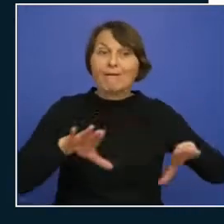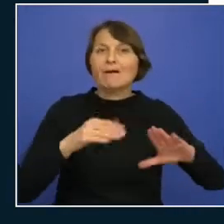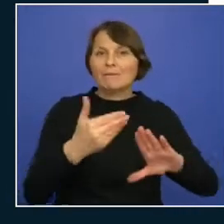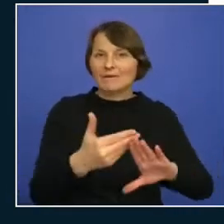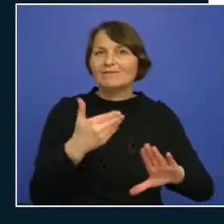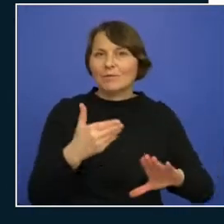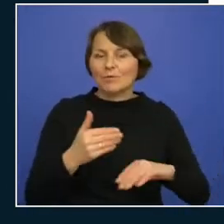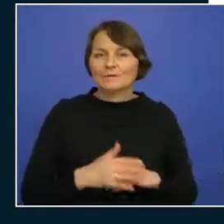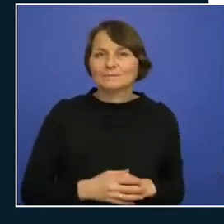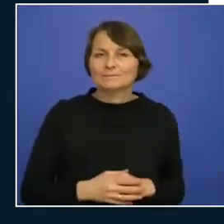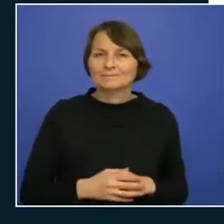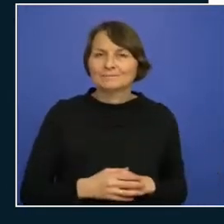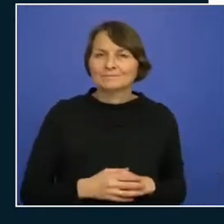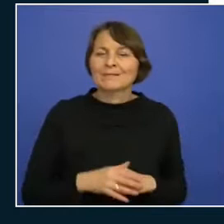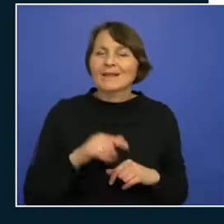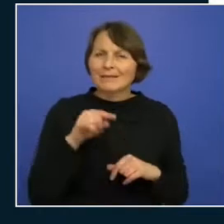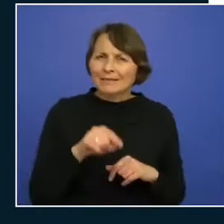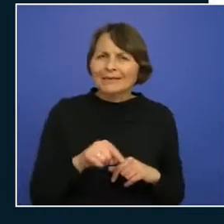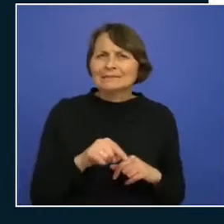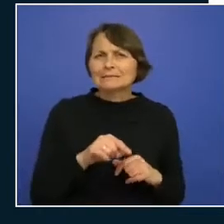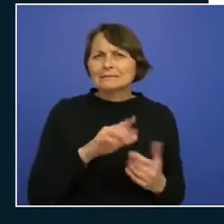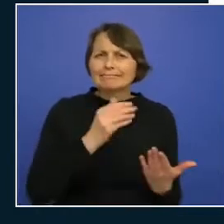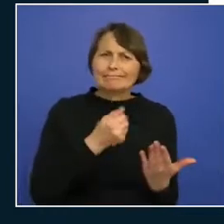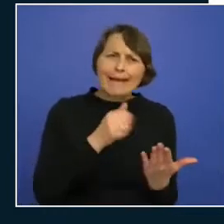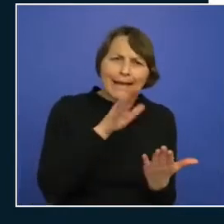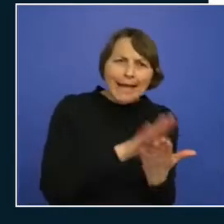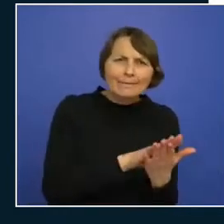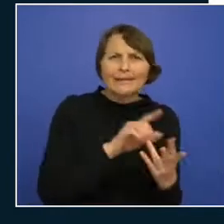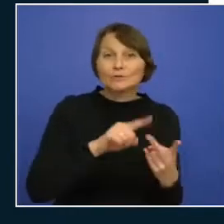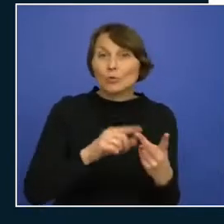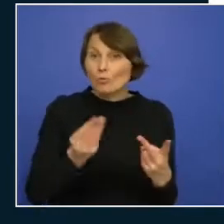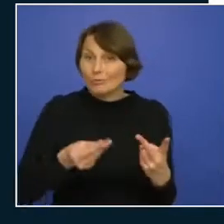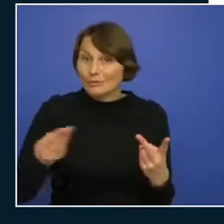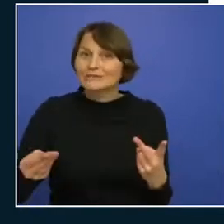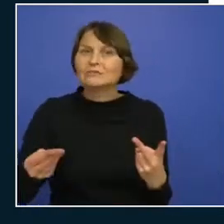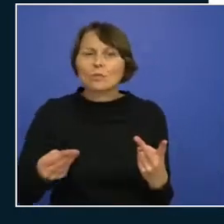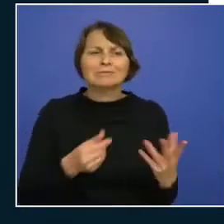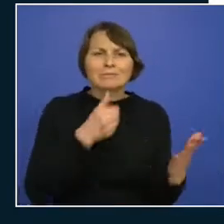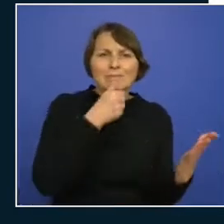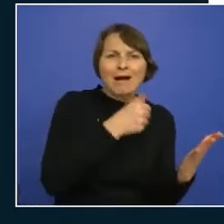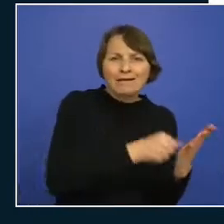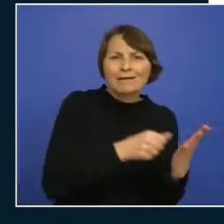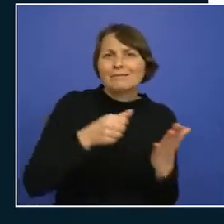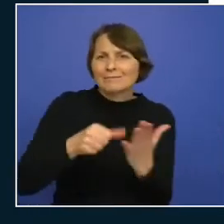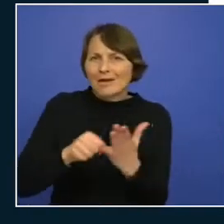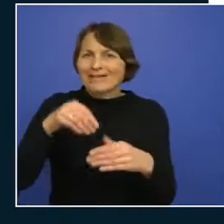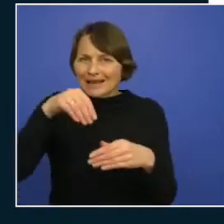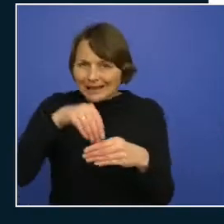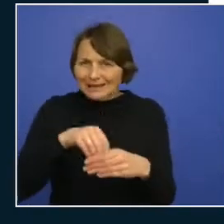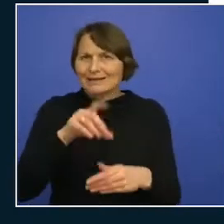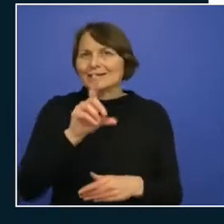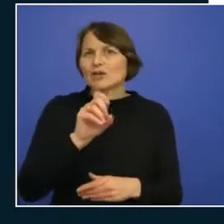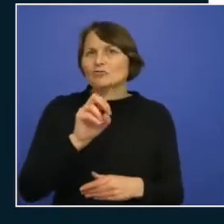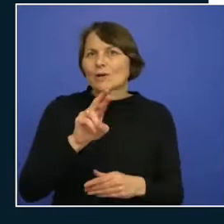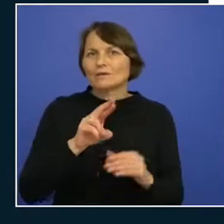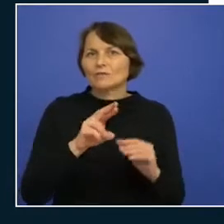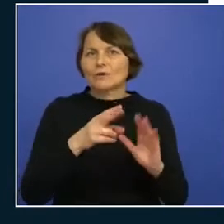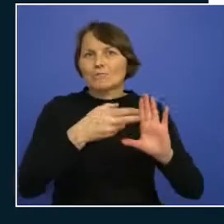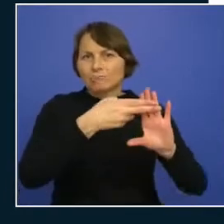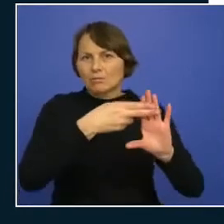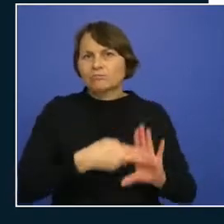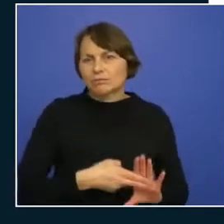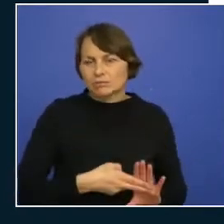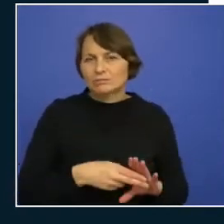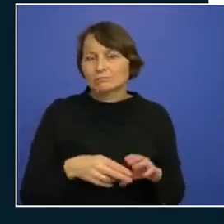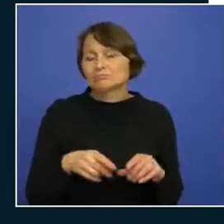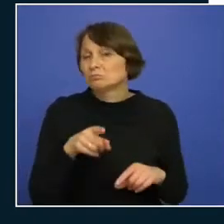this this application or or this resource as an identity within azure active directory so you can use this for